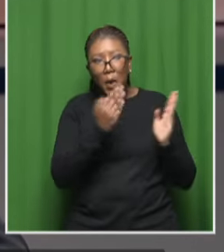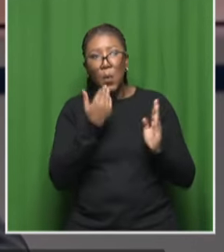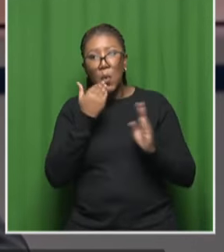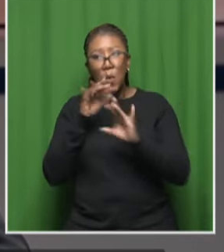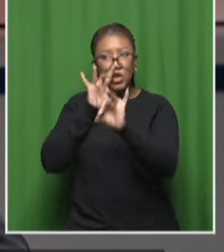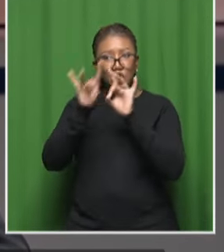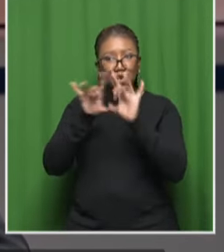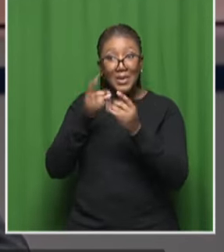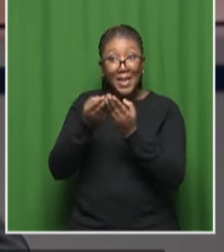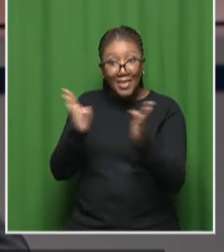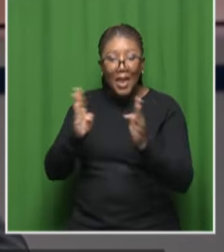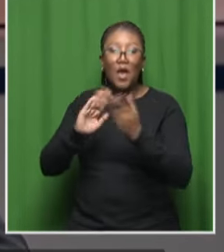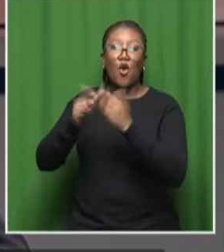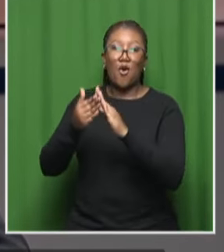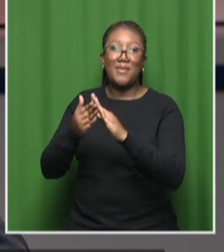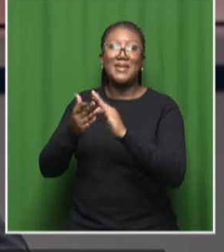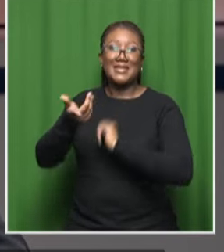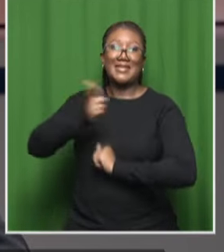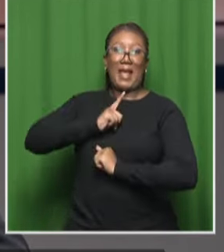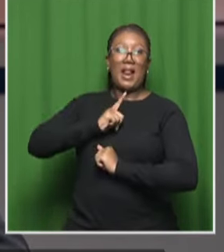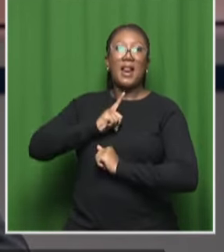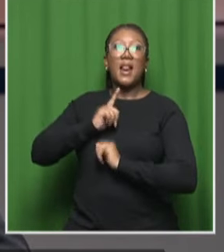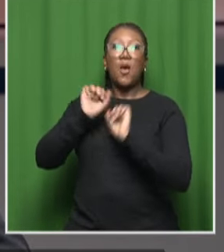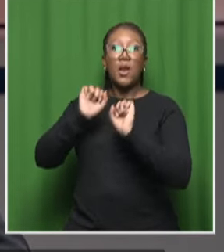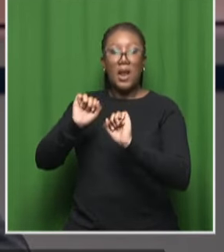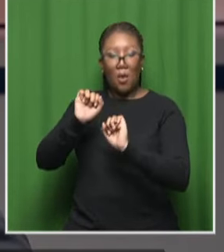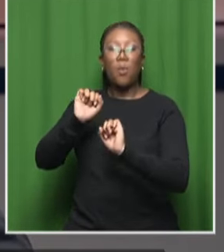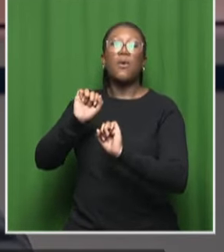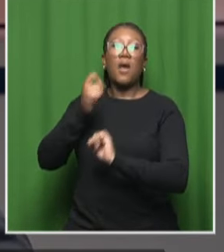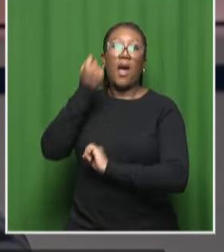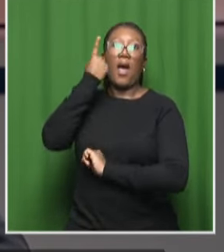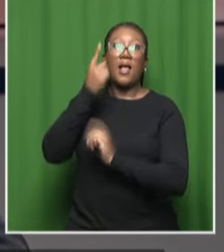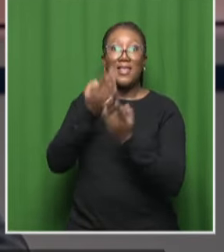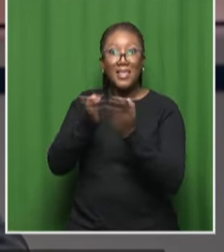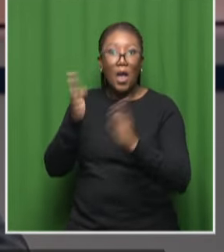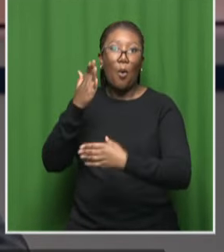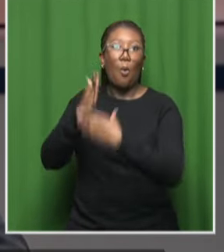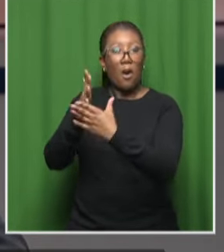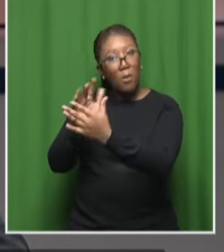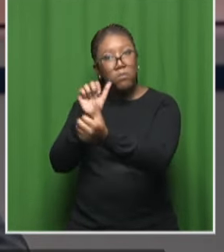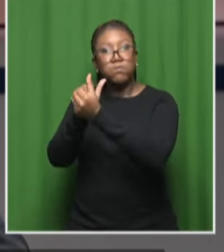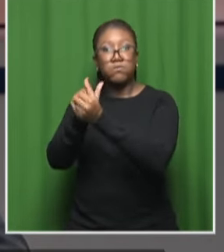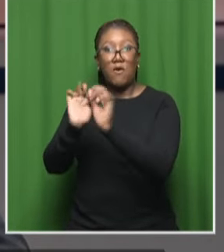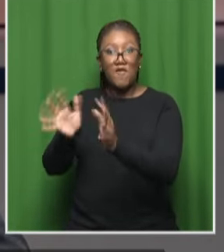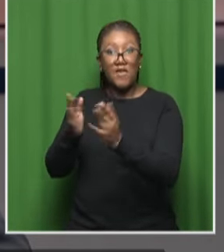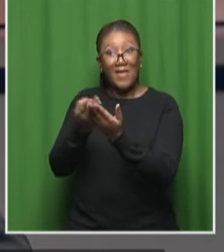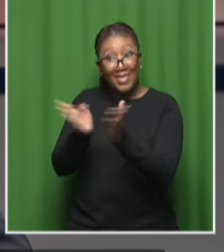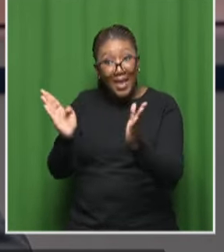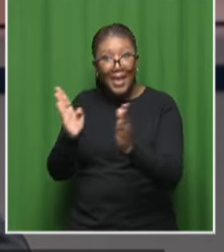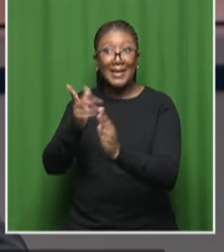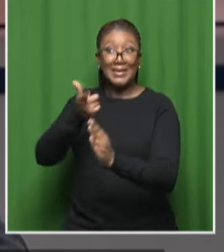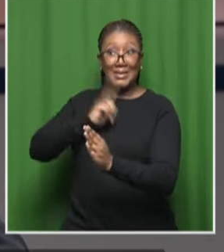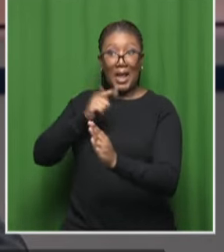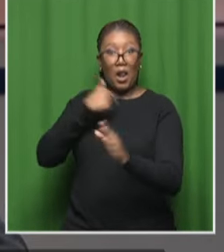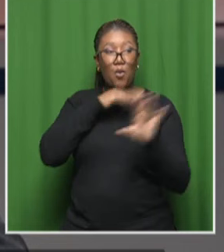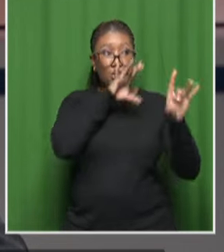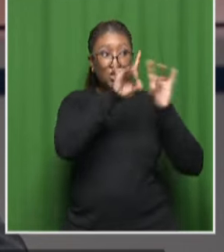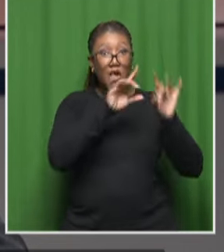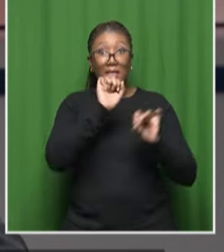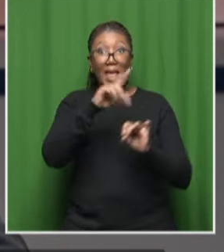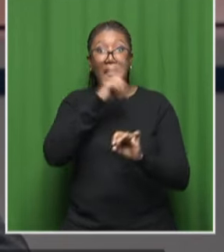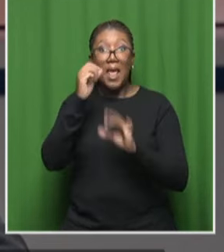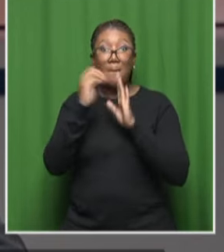us to celebrate and so they know the work that they do very well because they benefit from the way that they do and so they put their names forward